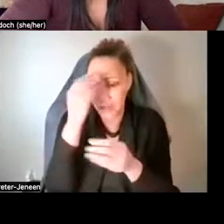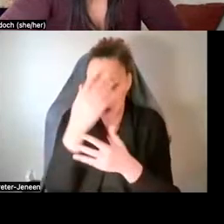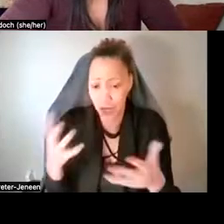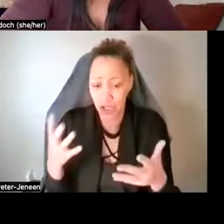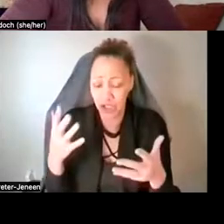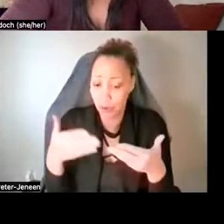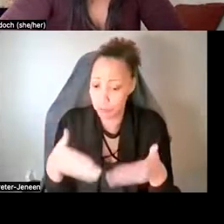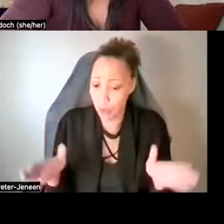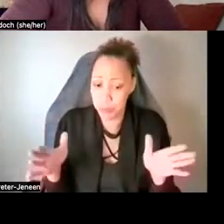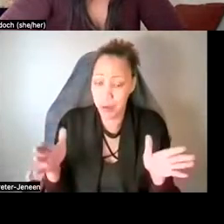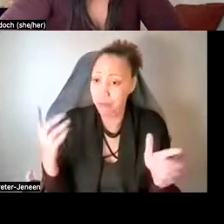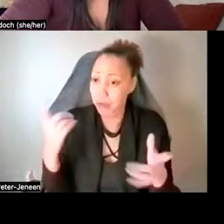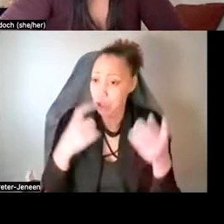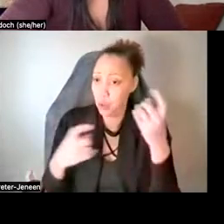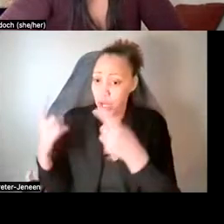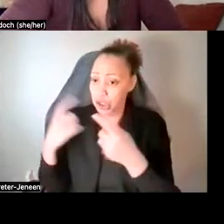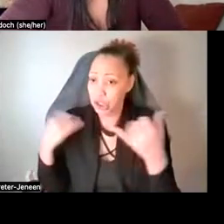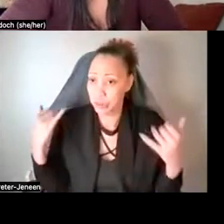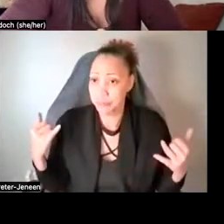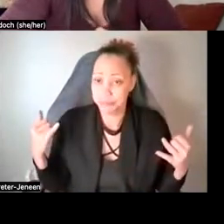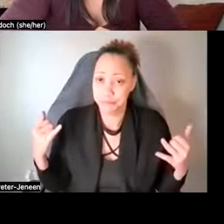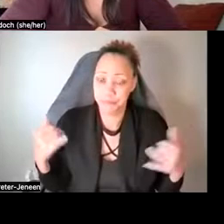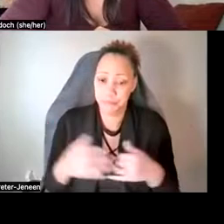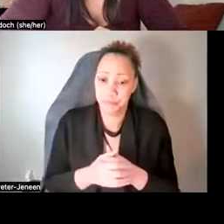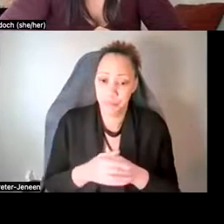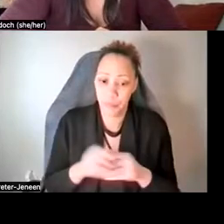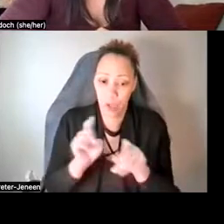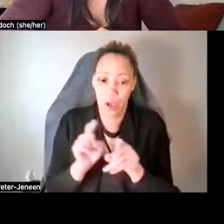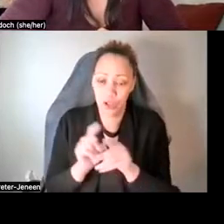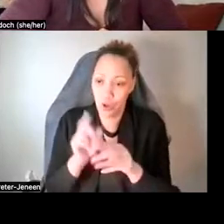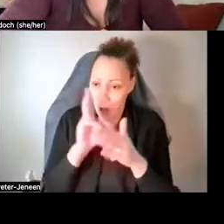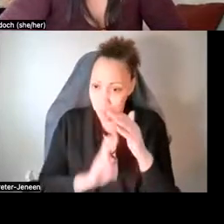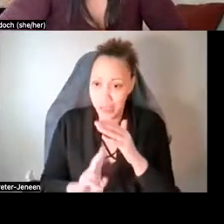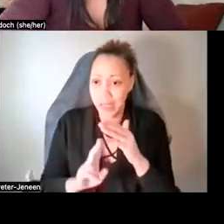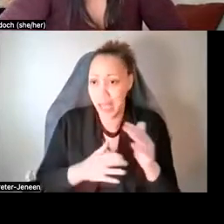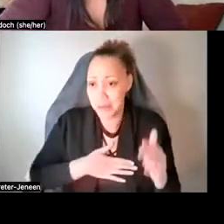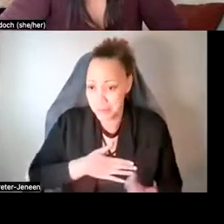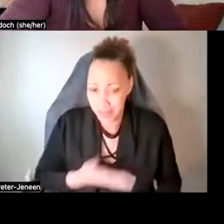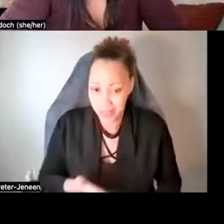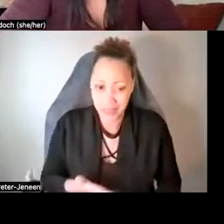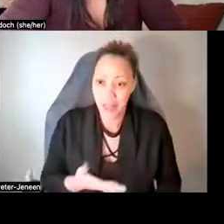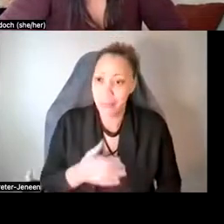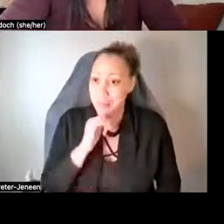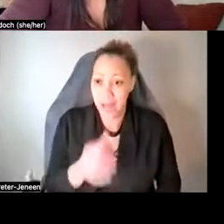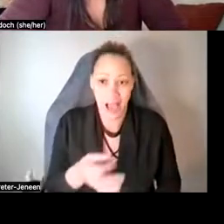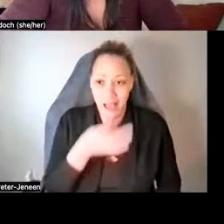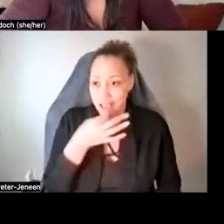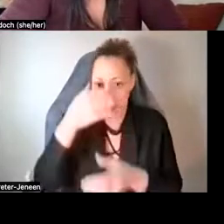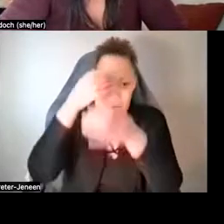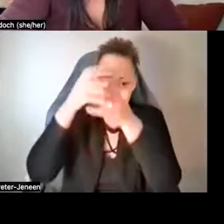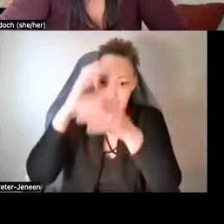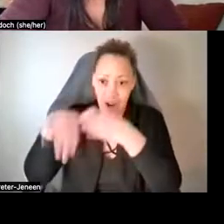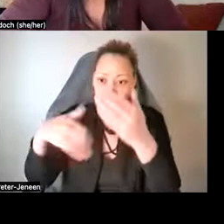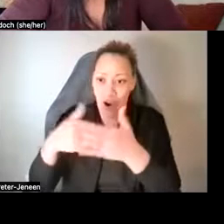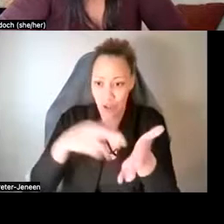for, uh, questions at this point. And I will also humbly admit that I am not, uh, an expert in all of the research